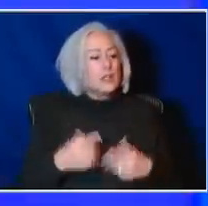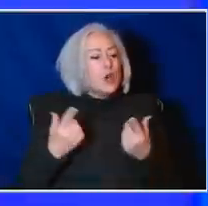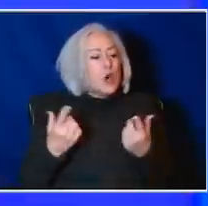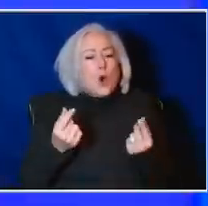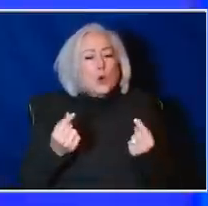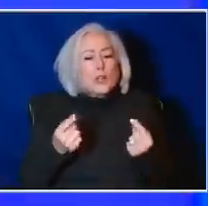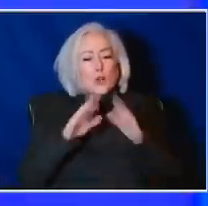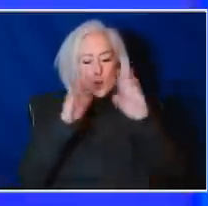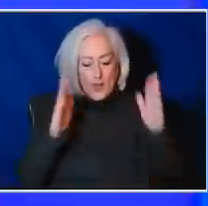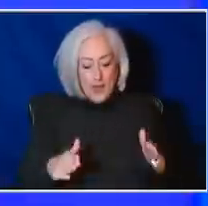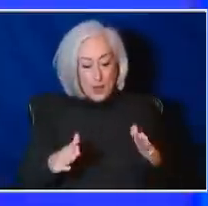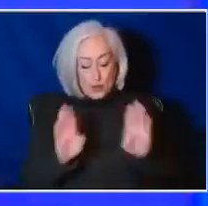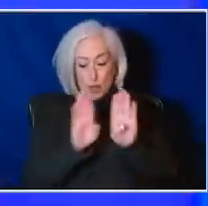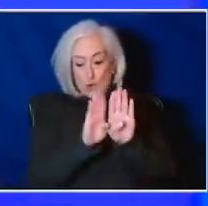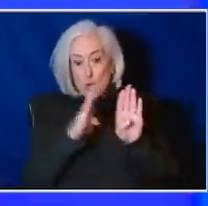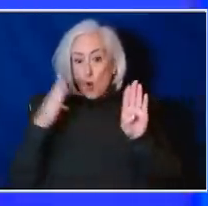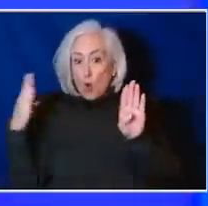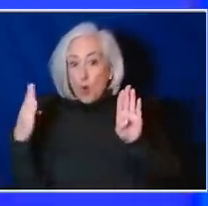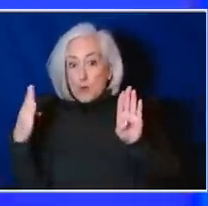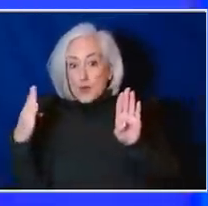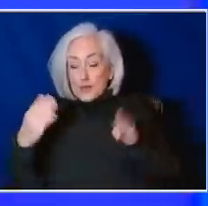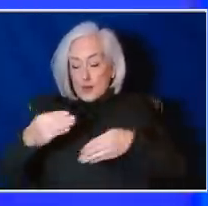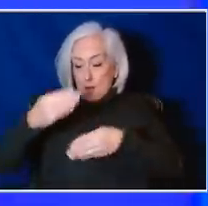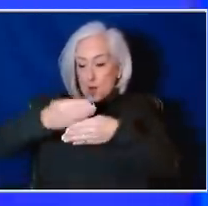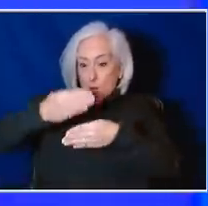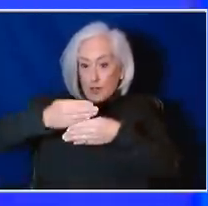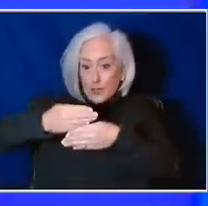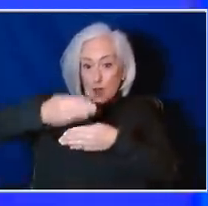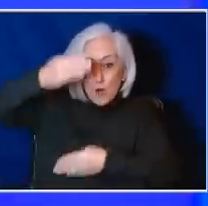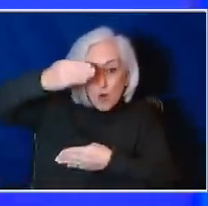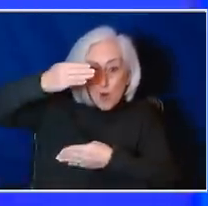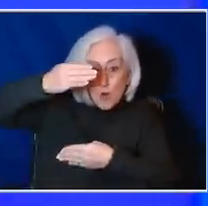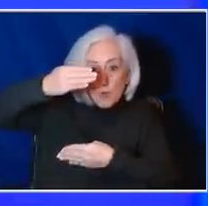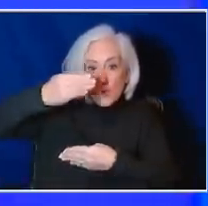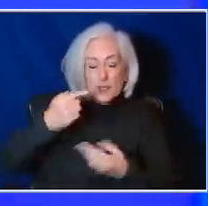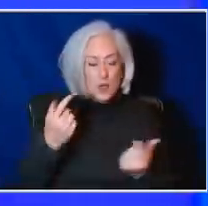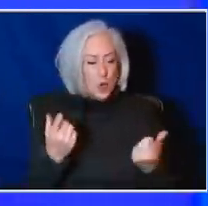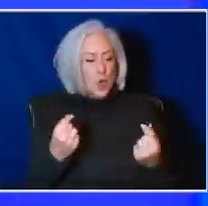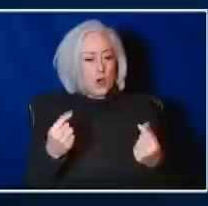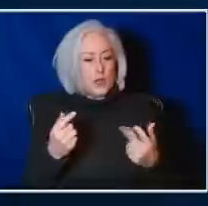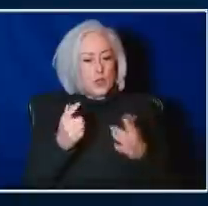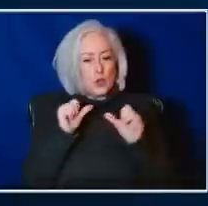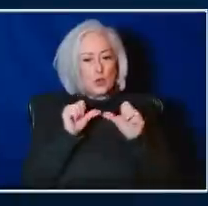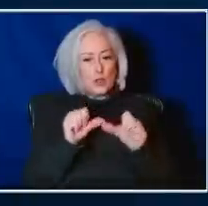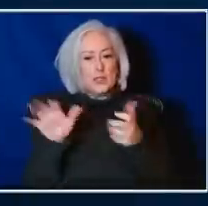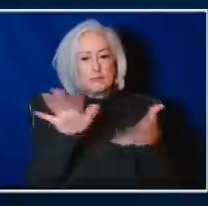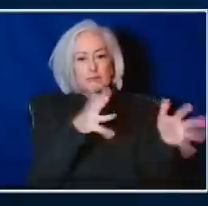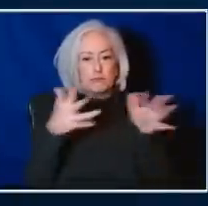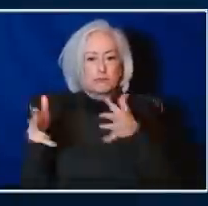keep doors open? How can we sort of maximize our time together, but minimize our risk?